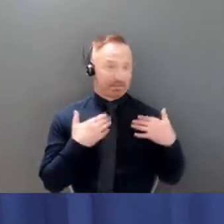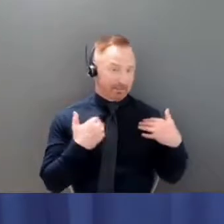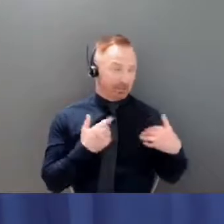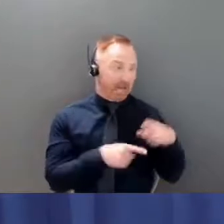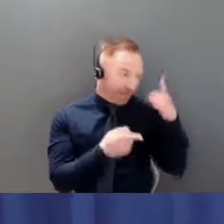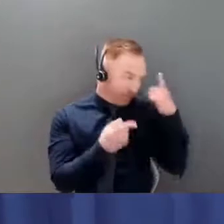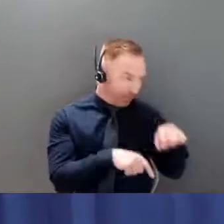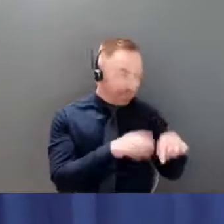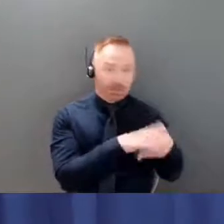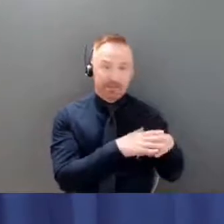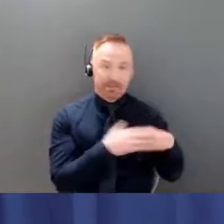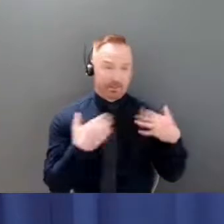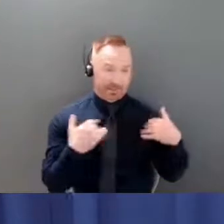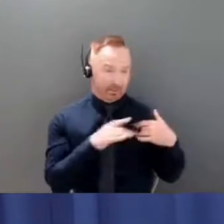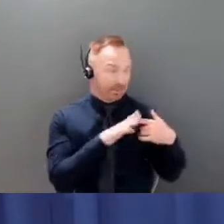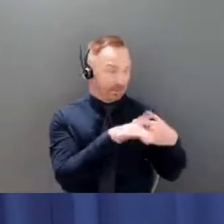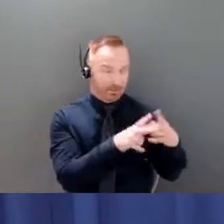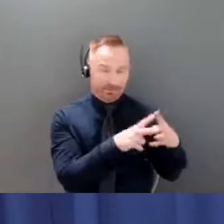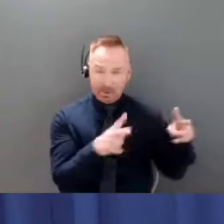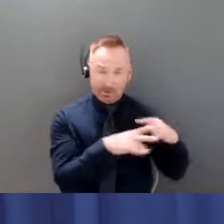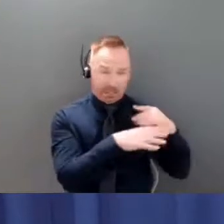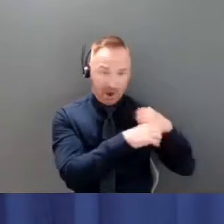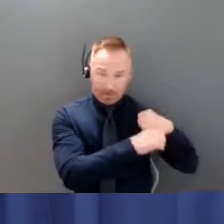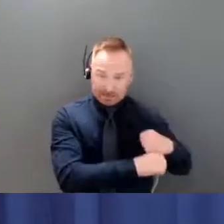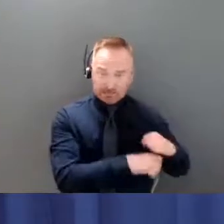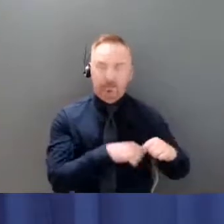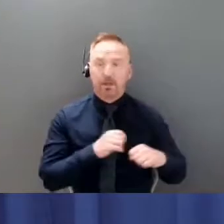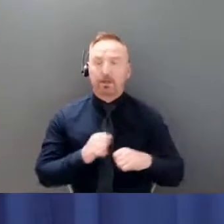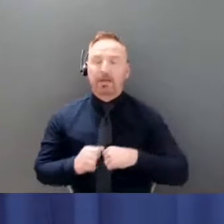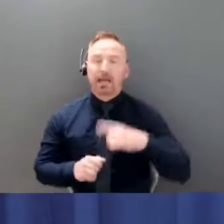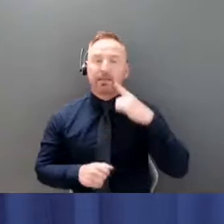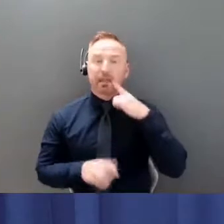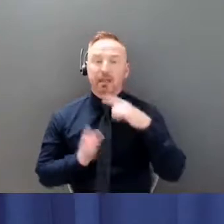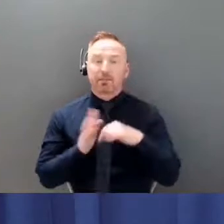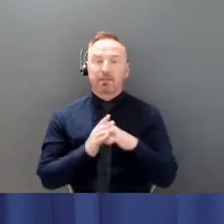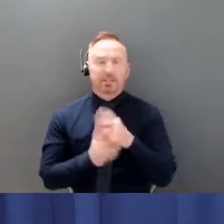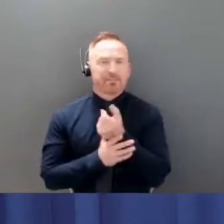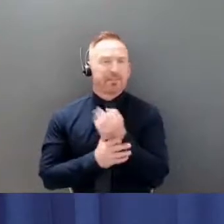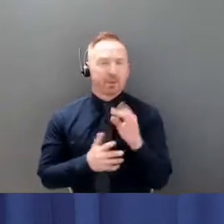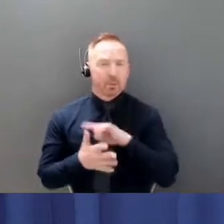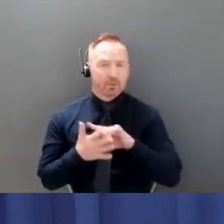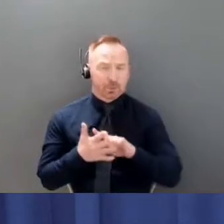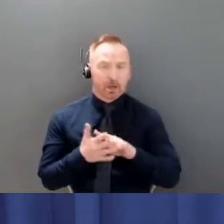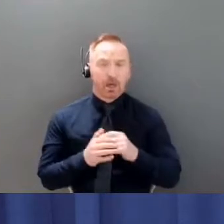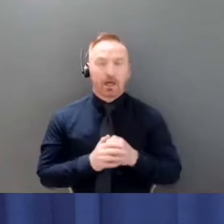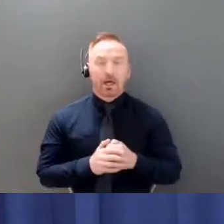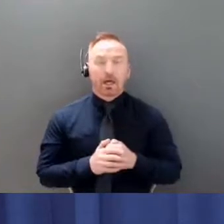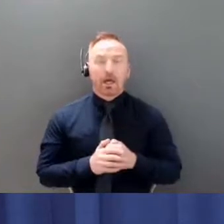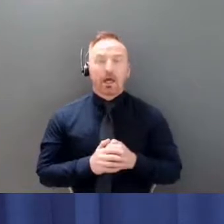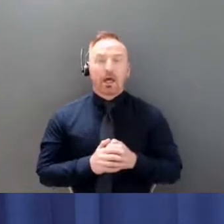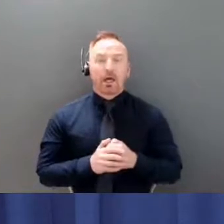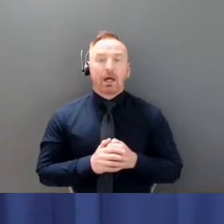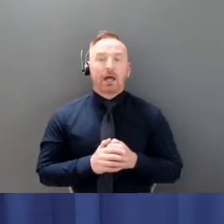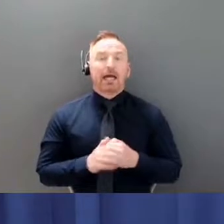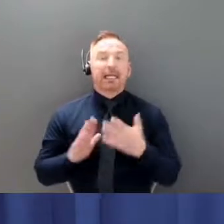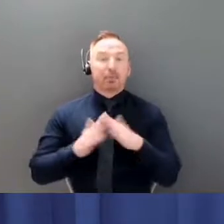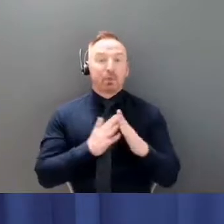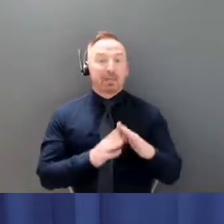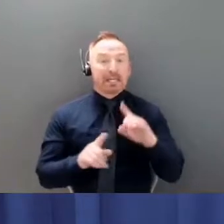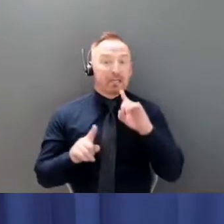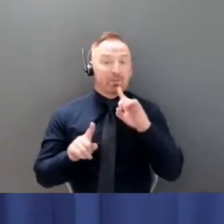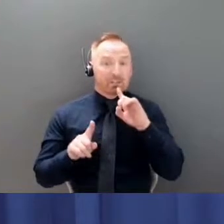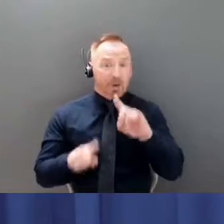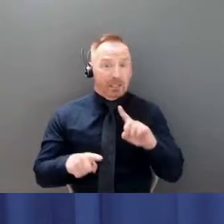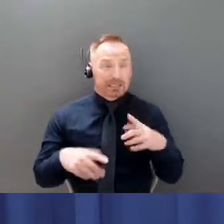comprehensively, but I think there are a few things worth noting. One is how strong the community responses have been by